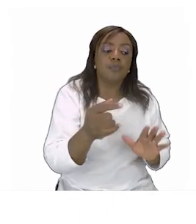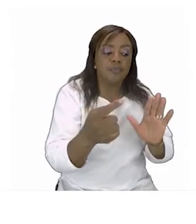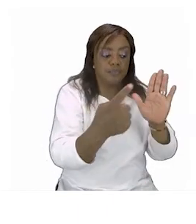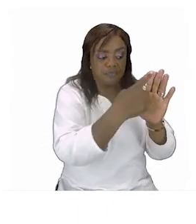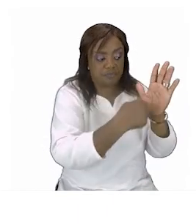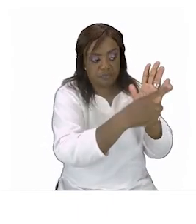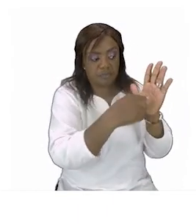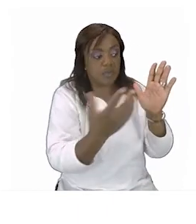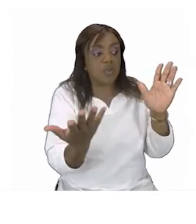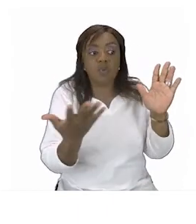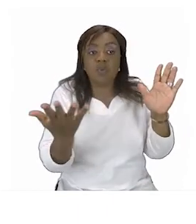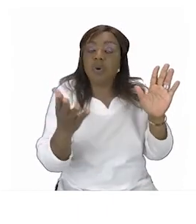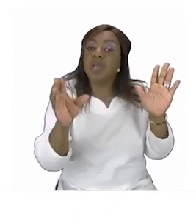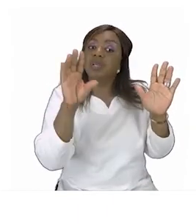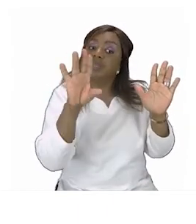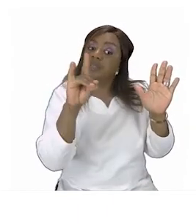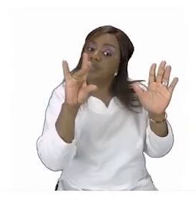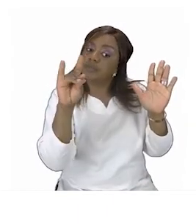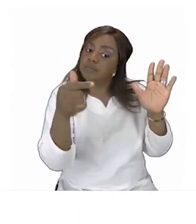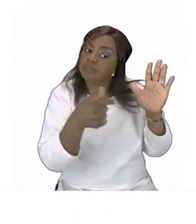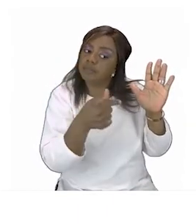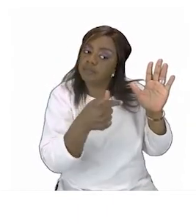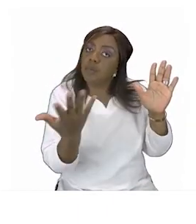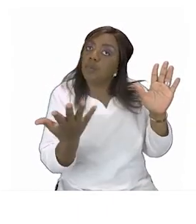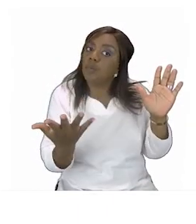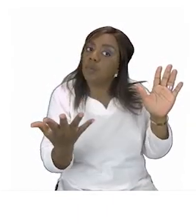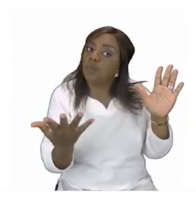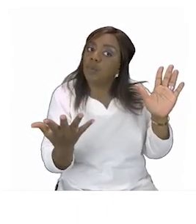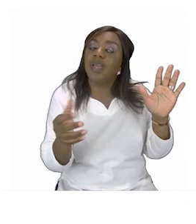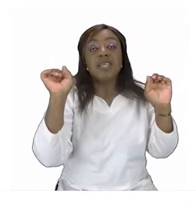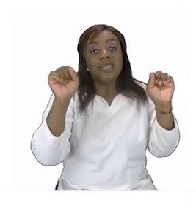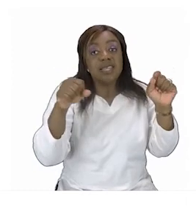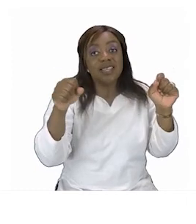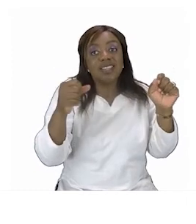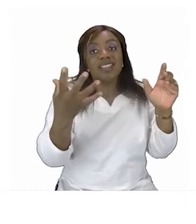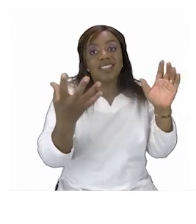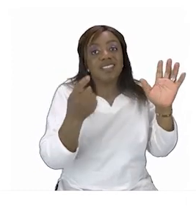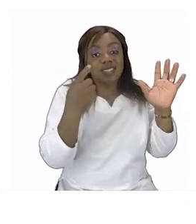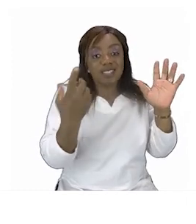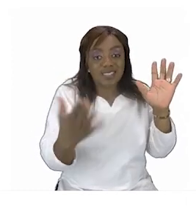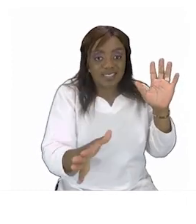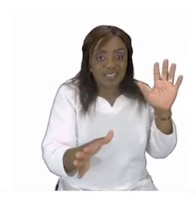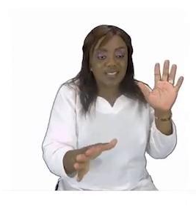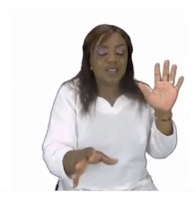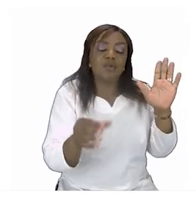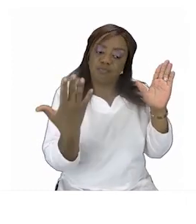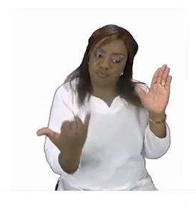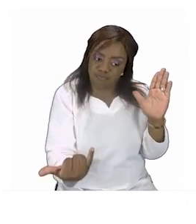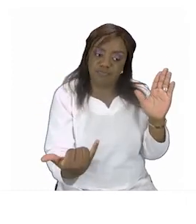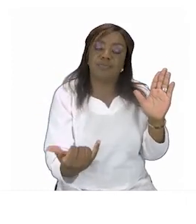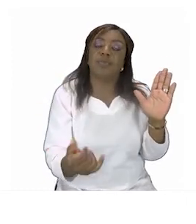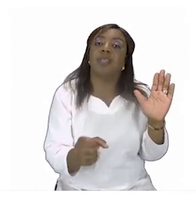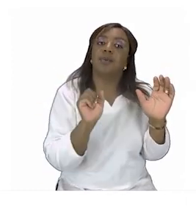you see a dog anywhere yes you can see a dog and it's probably trying to